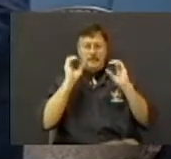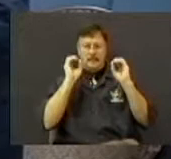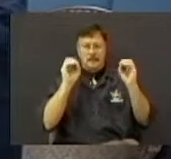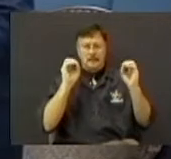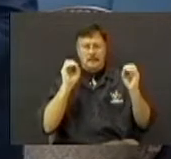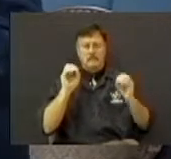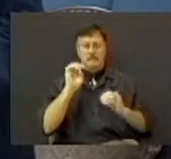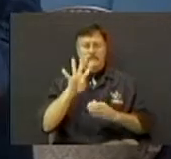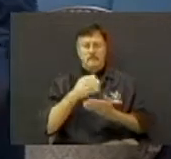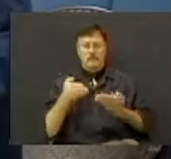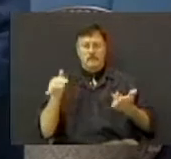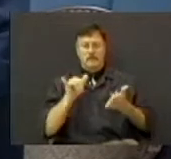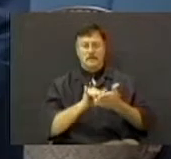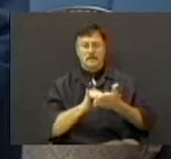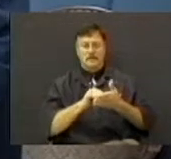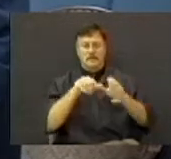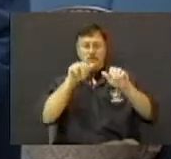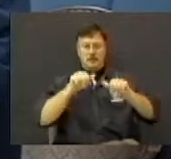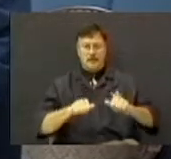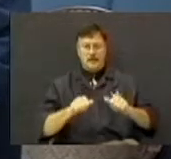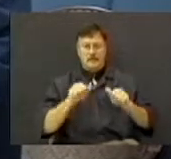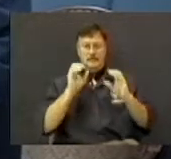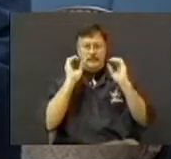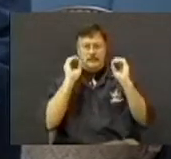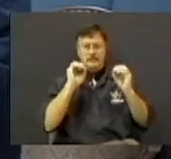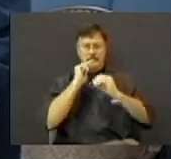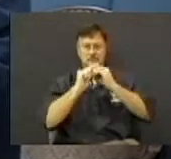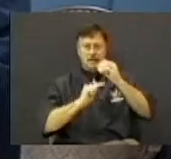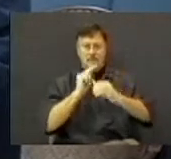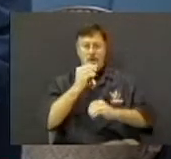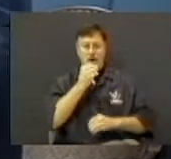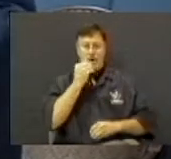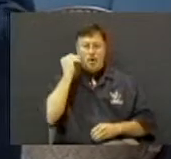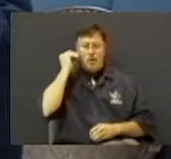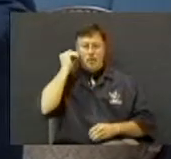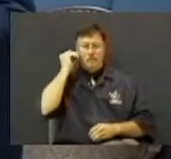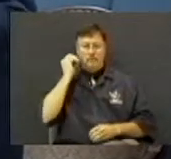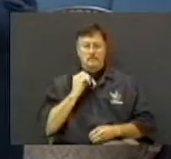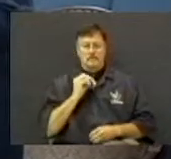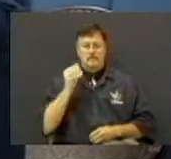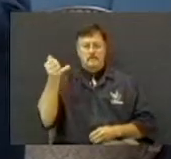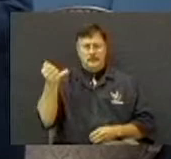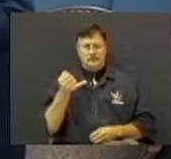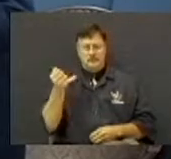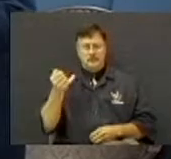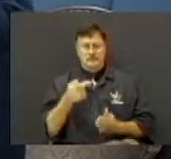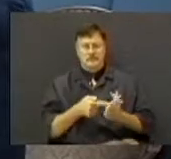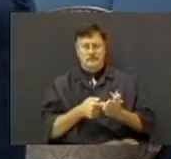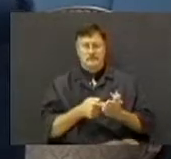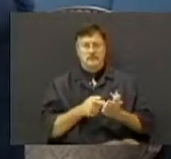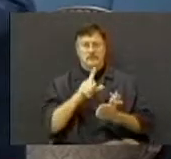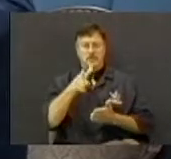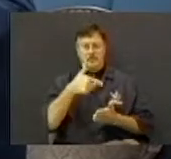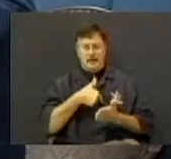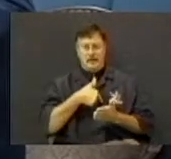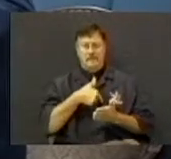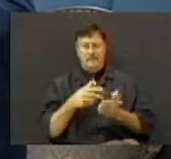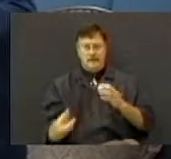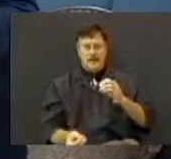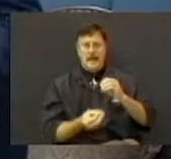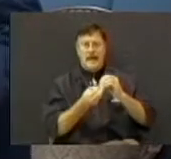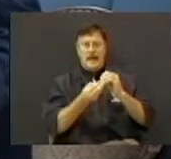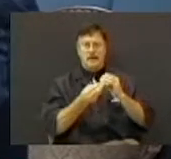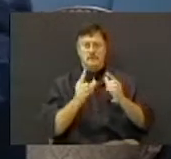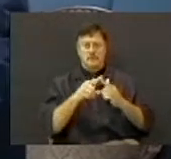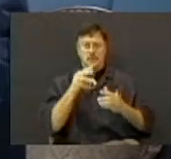Four things you can teach about the home, and I'll give you the introduction. I'm going to give you the bone. You'll have to put the meat on it, all